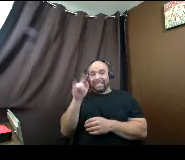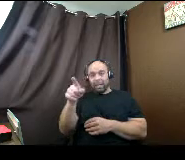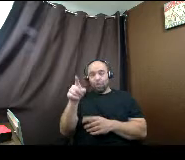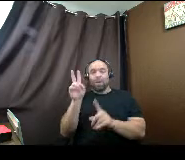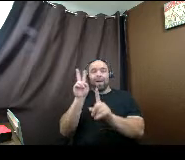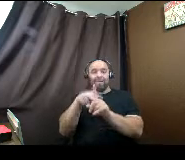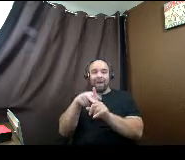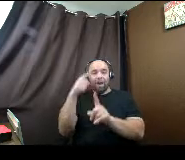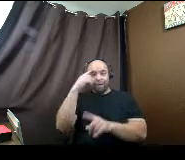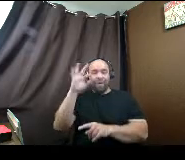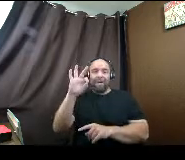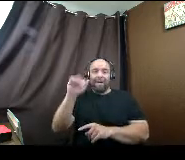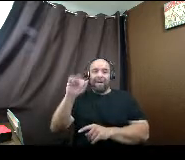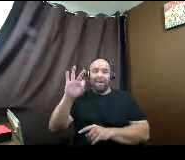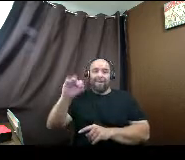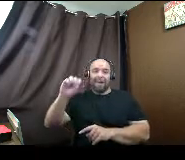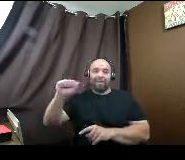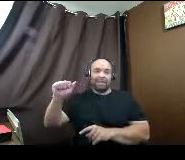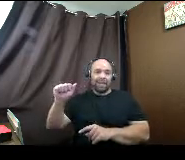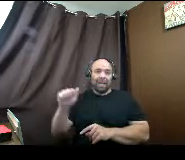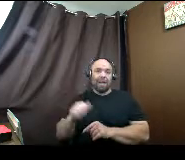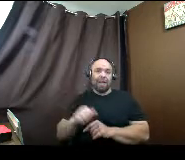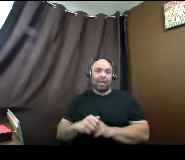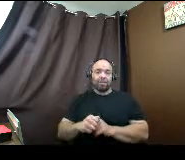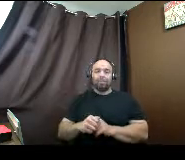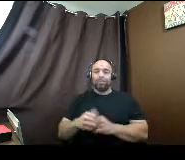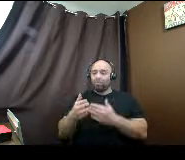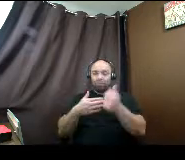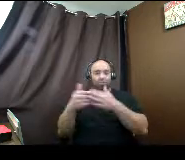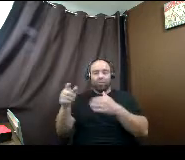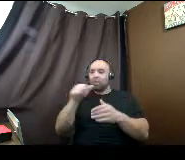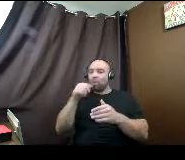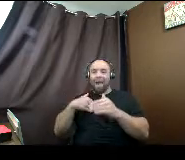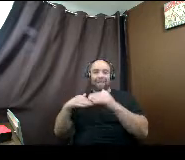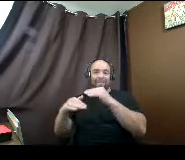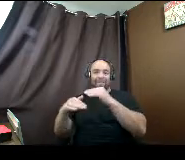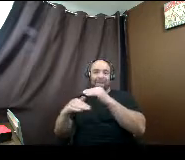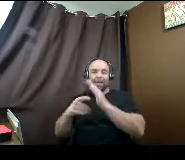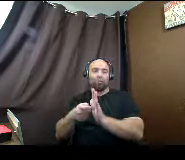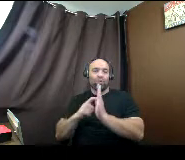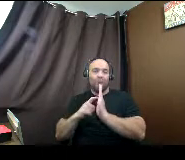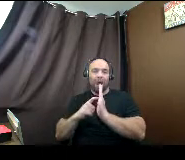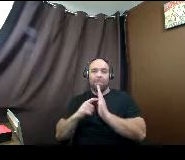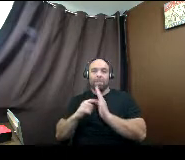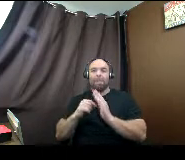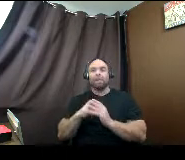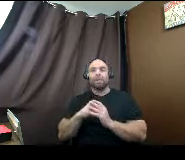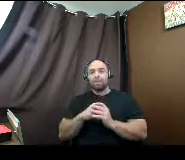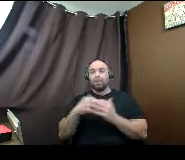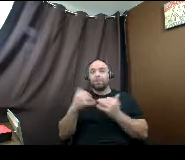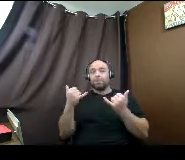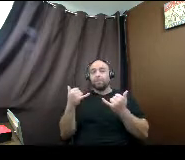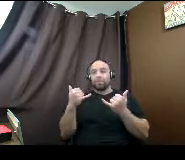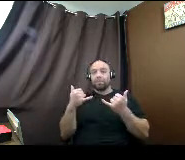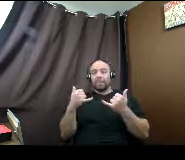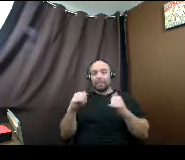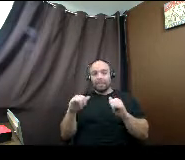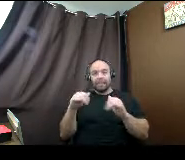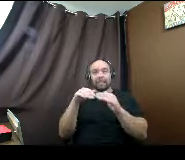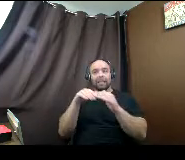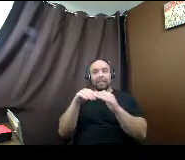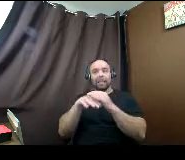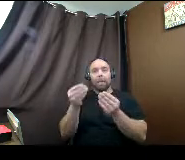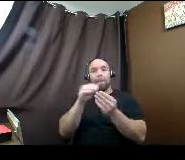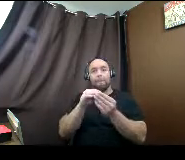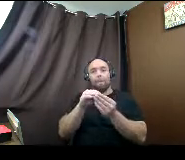even if they don't have a need based requirement. And then we're still getting into this a little bit more about which